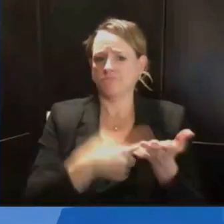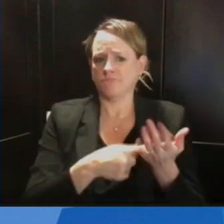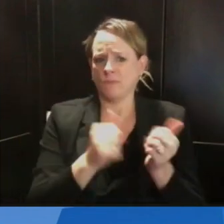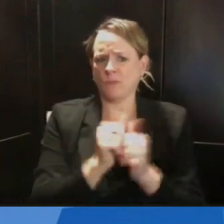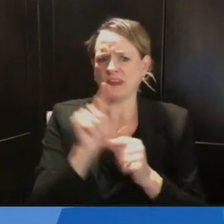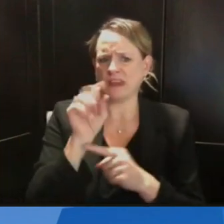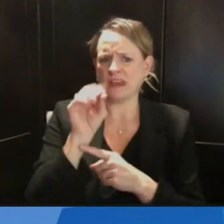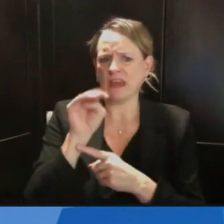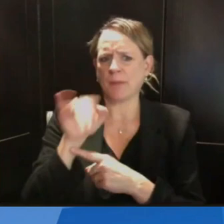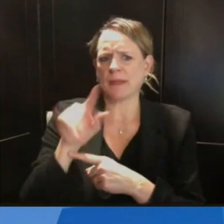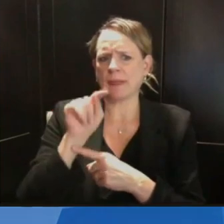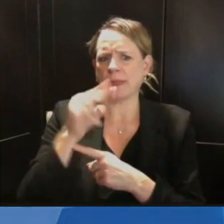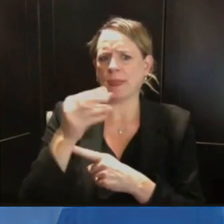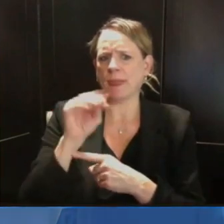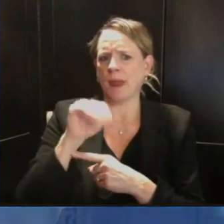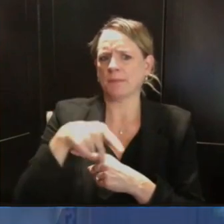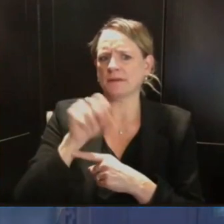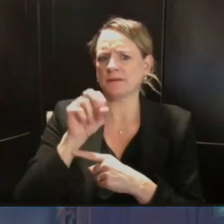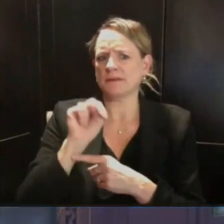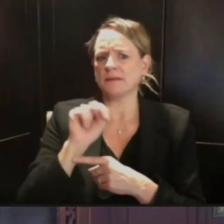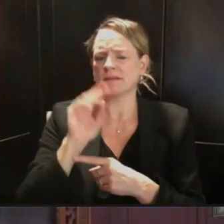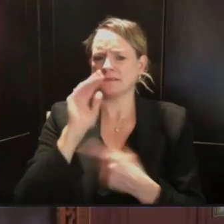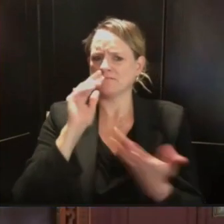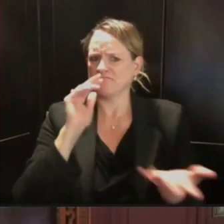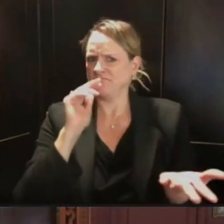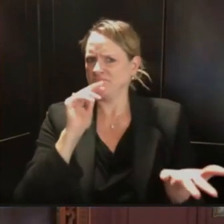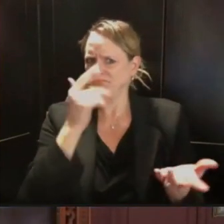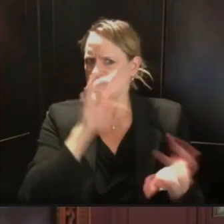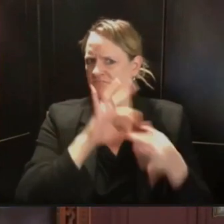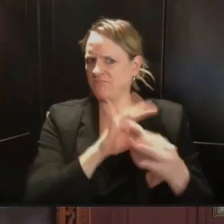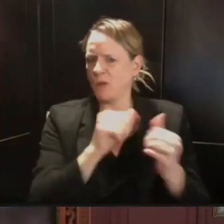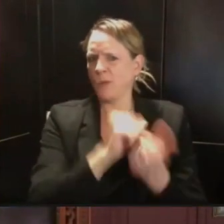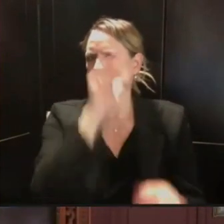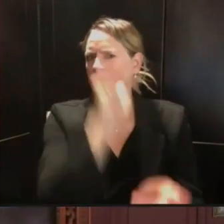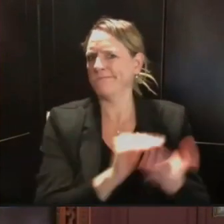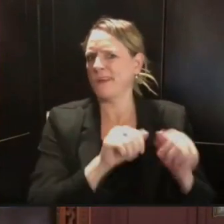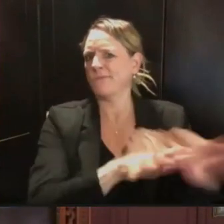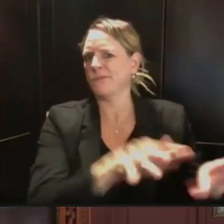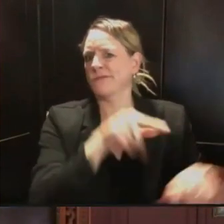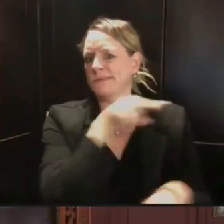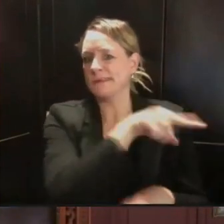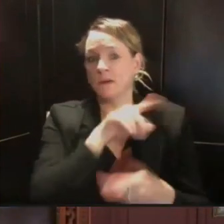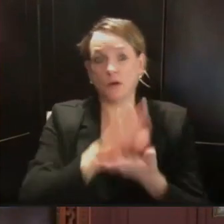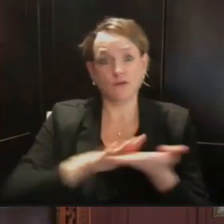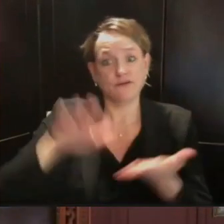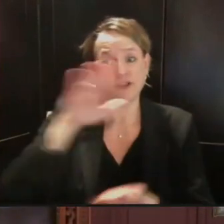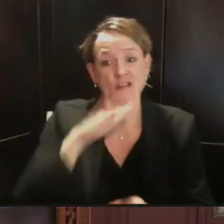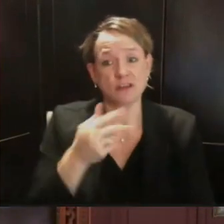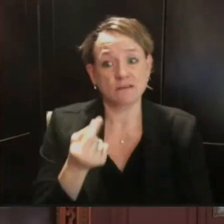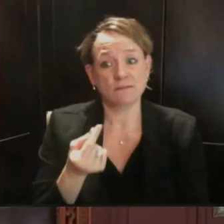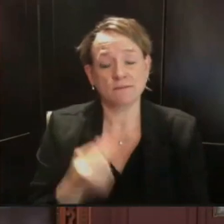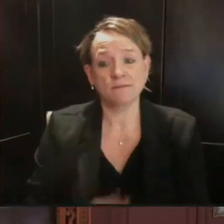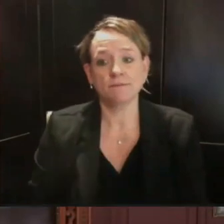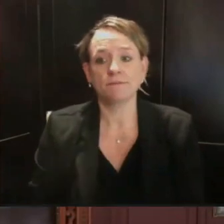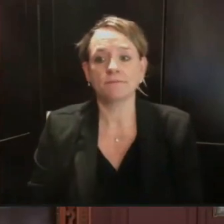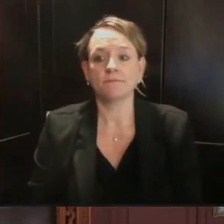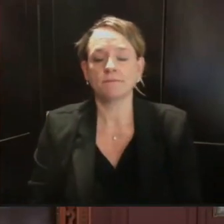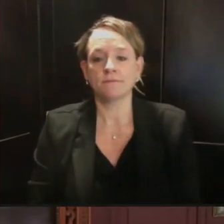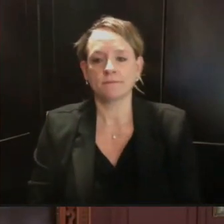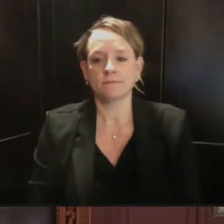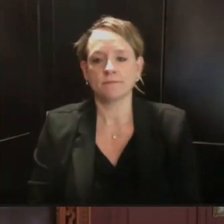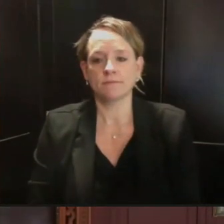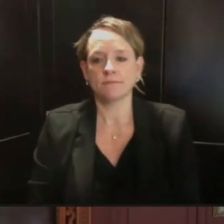The, I believe, and we can get back to you on this. I believe the $8 million was distributed